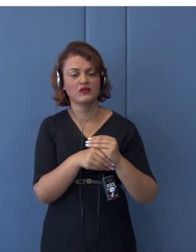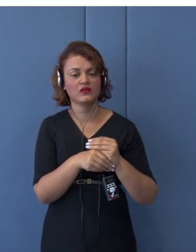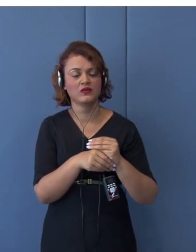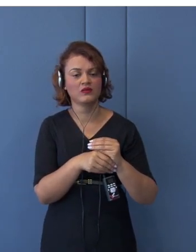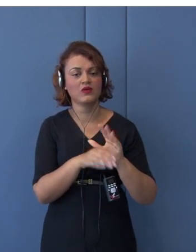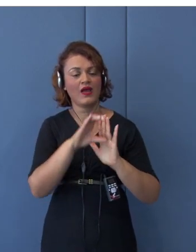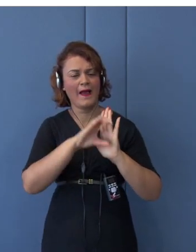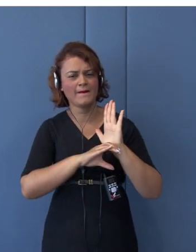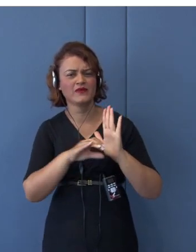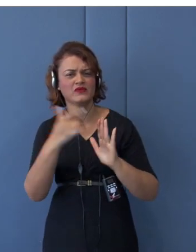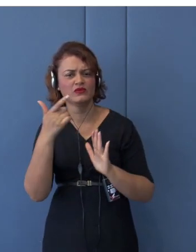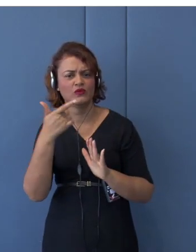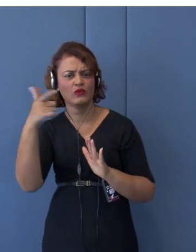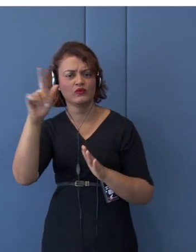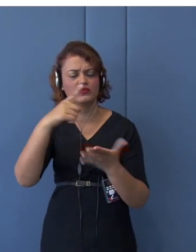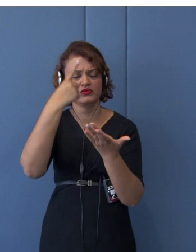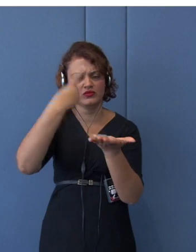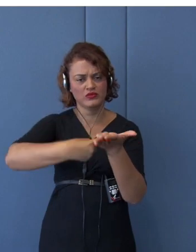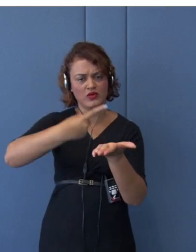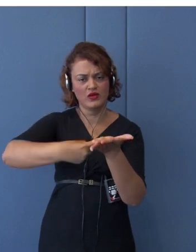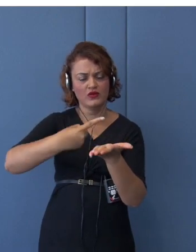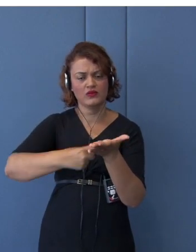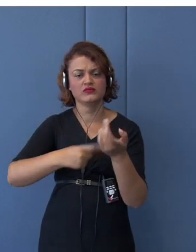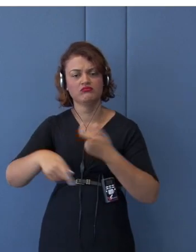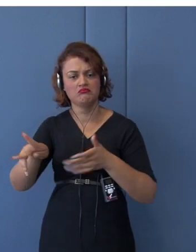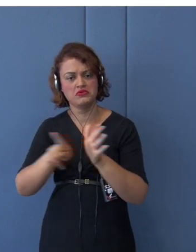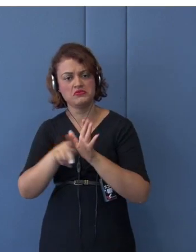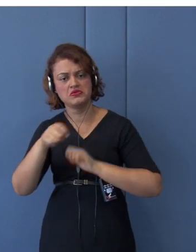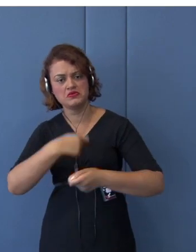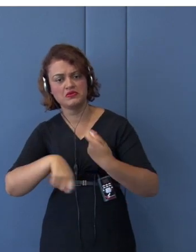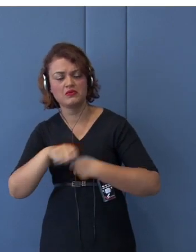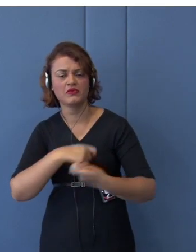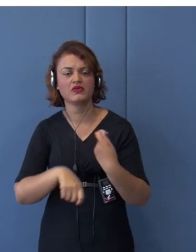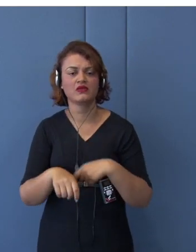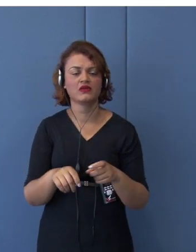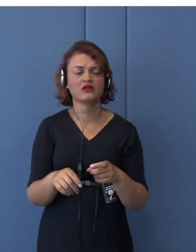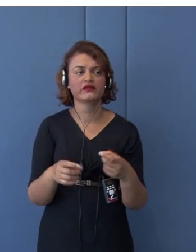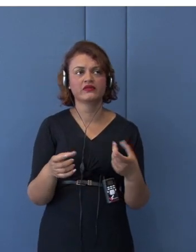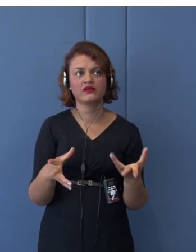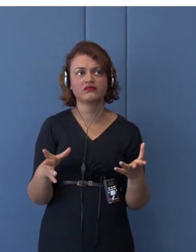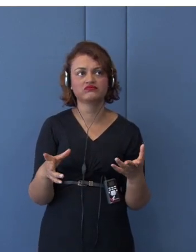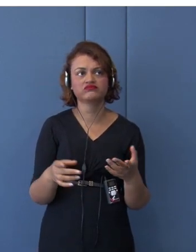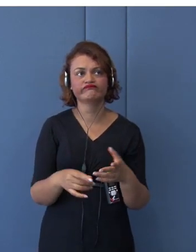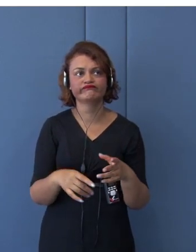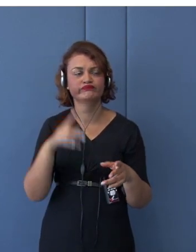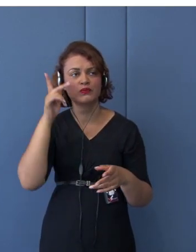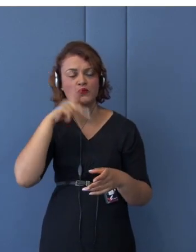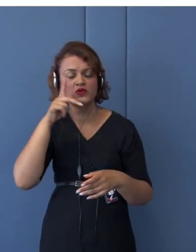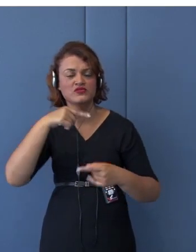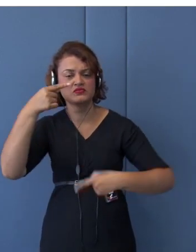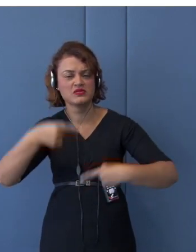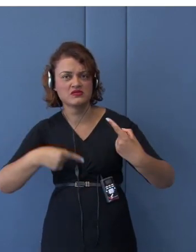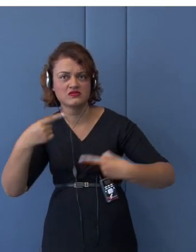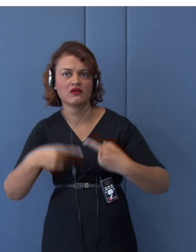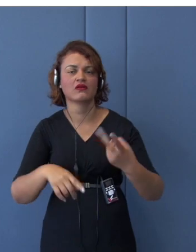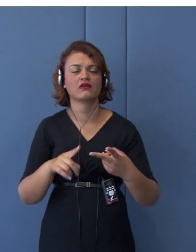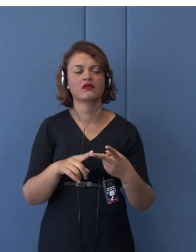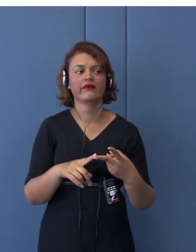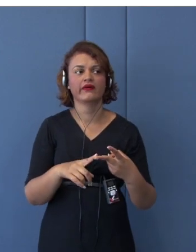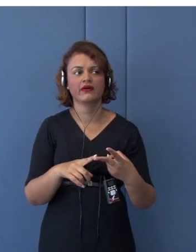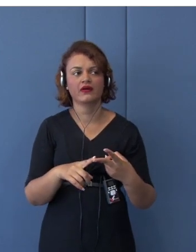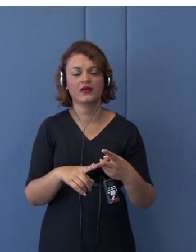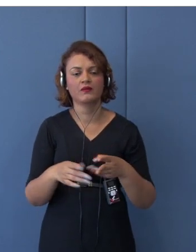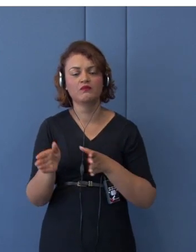Agreement, government procurement, competition policies, or this is the movement of natural persons,